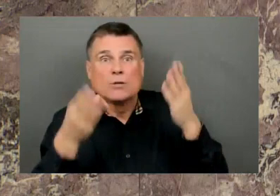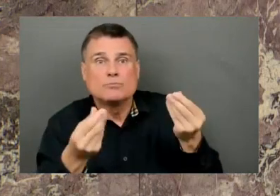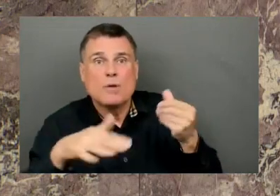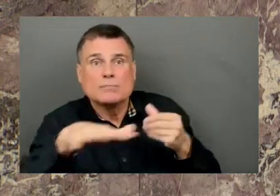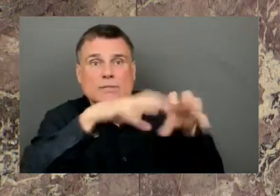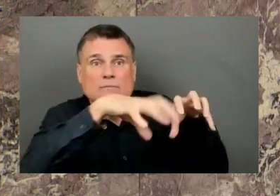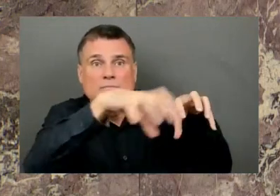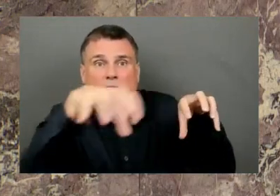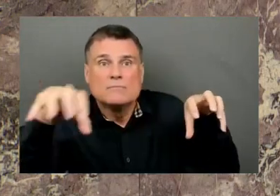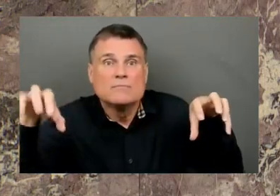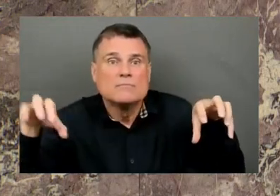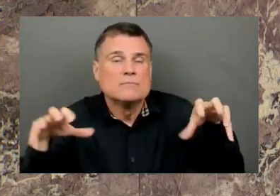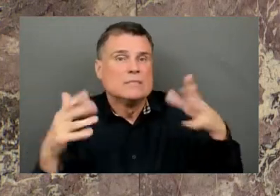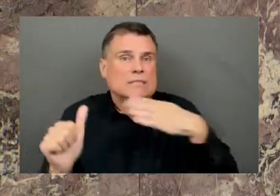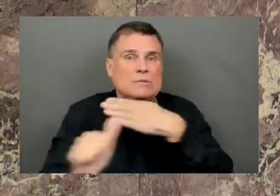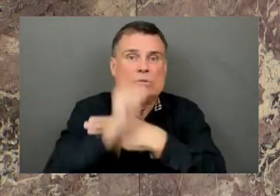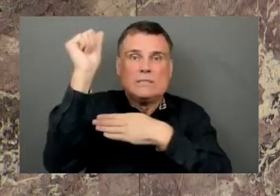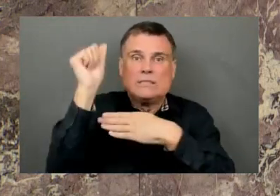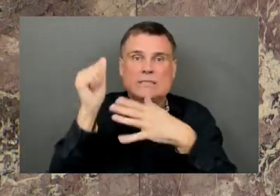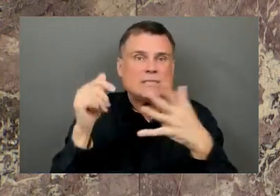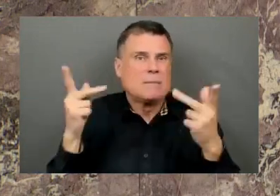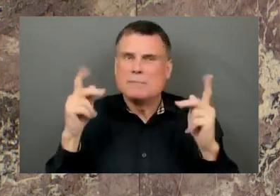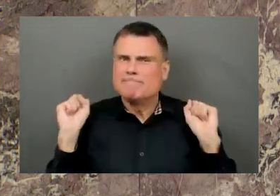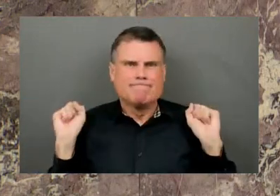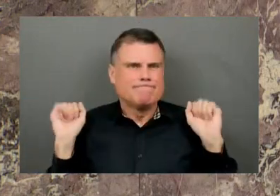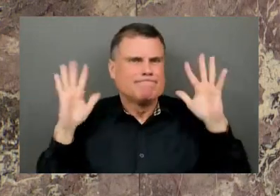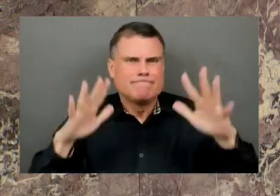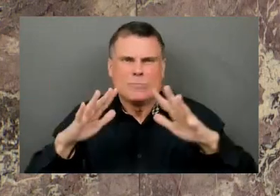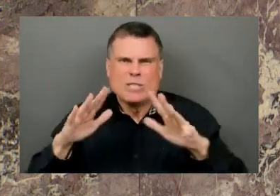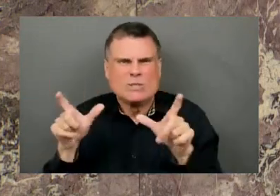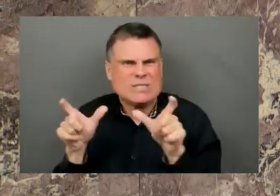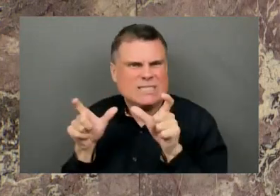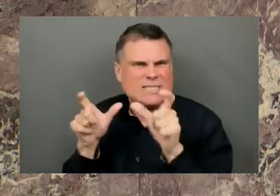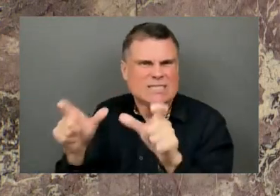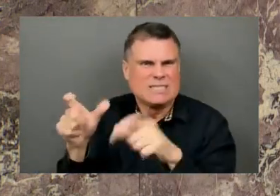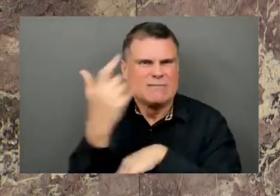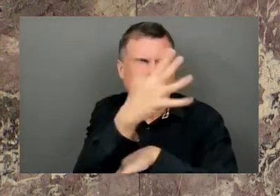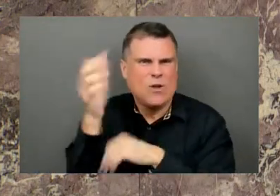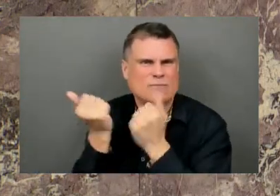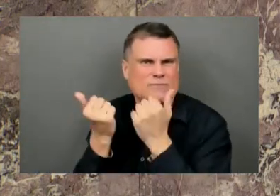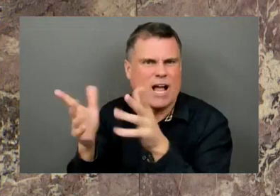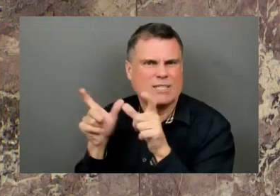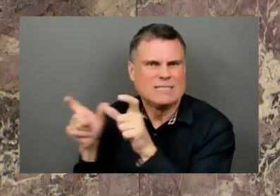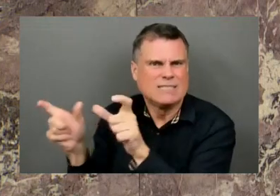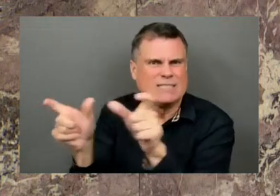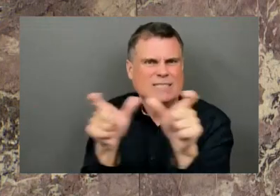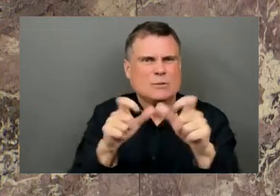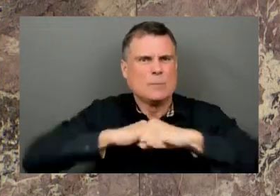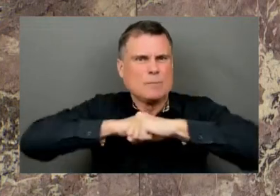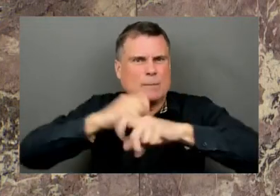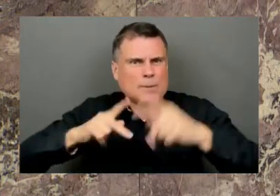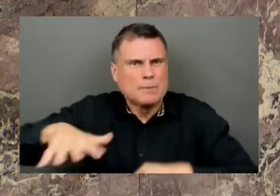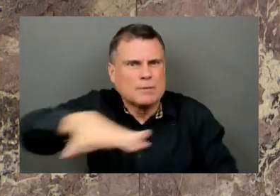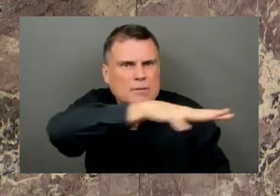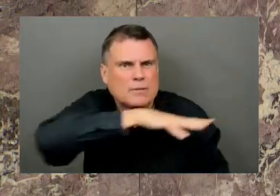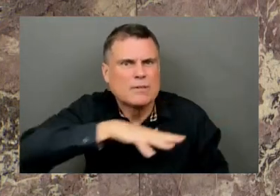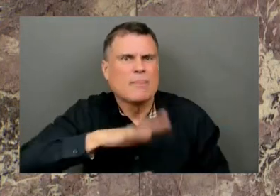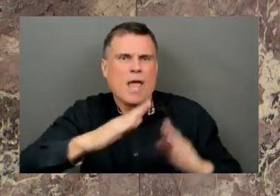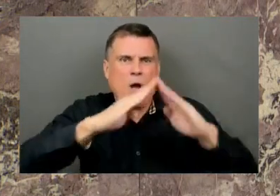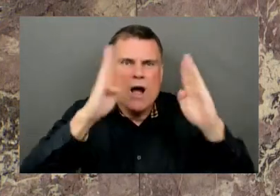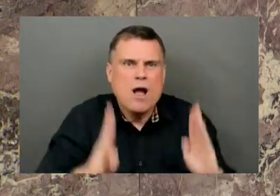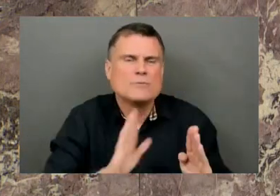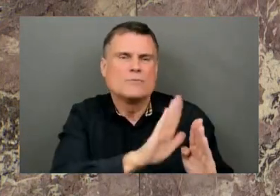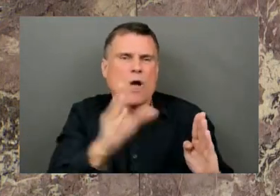protect both people and property, oftentimes at much financial cost and personal risk. Among these